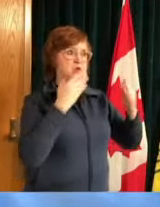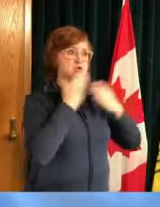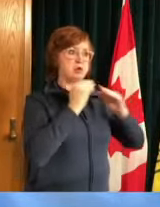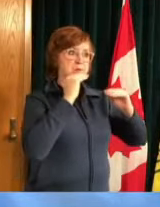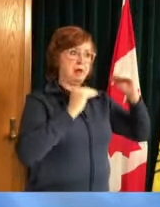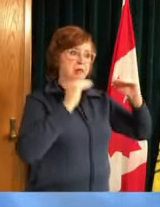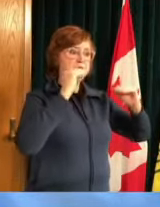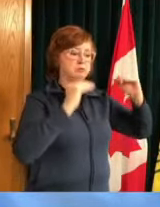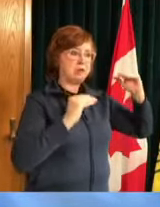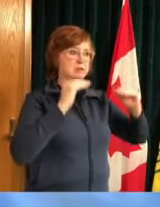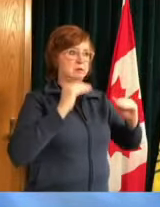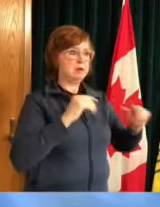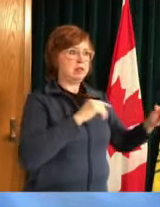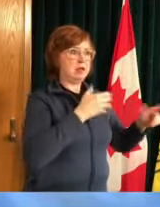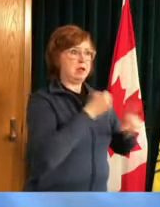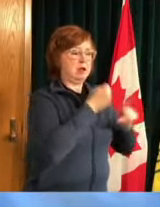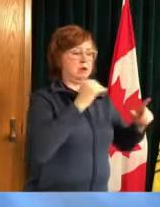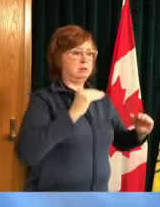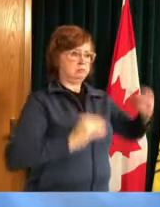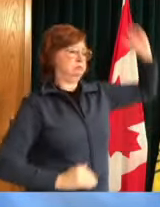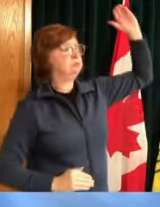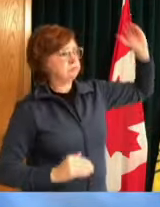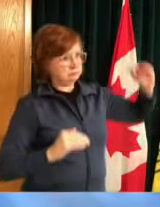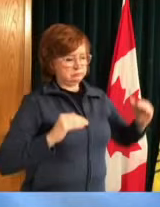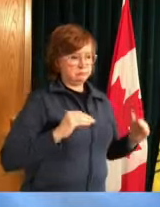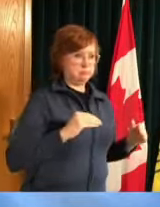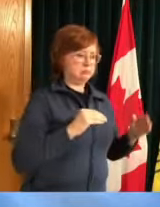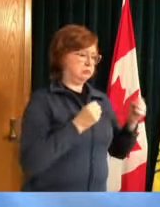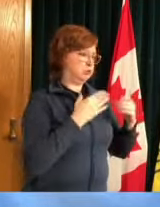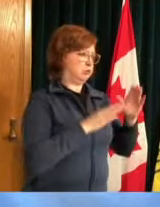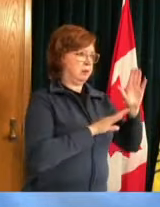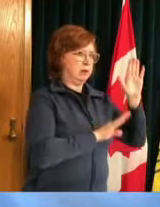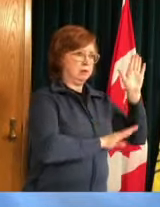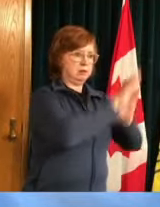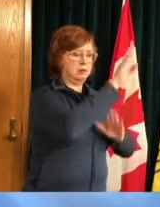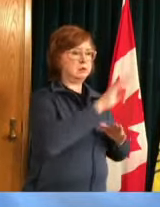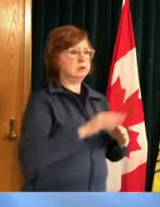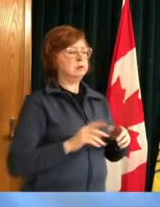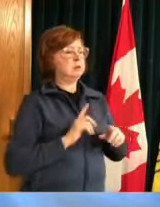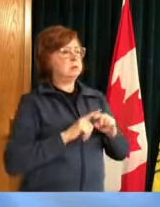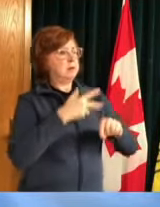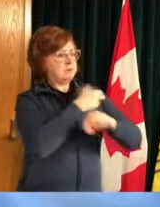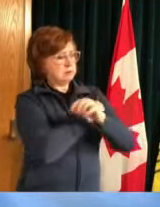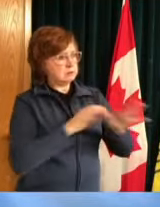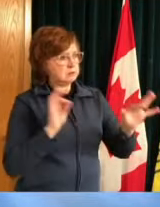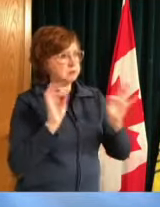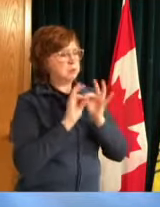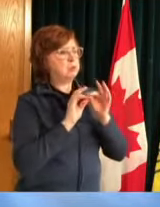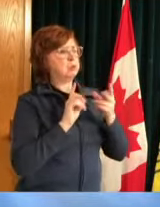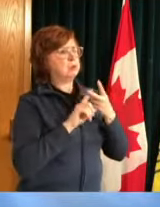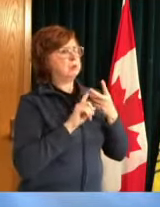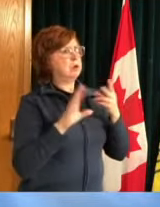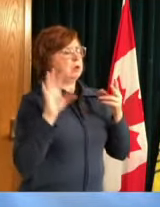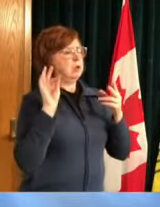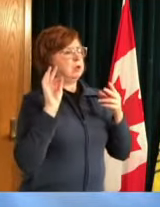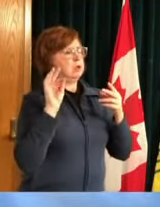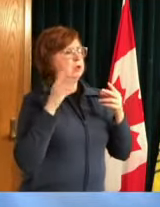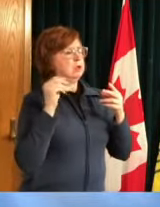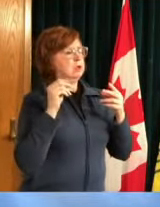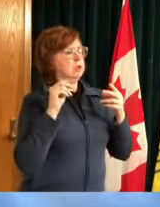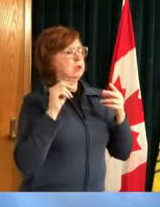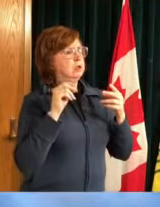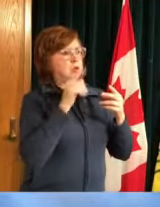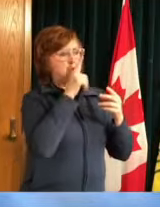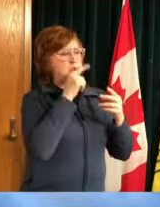people who are more likely to be exposed essential workforce in many areas but at the same time we need to stay the course of the